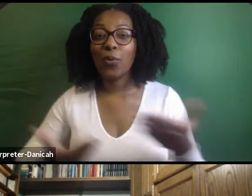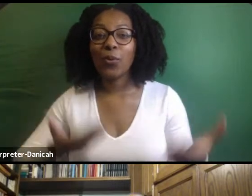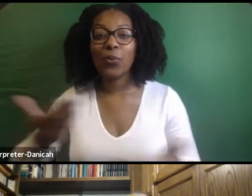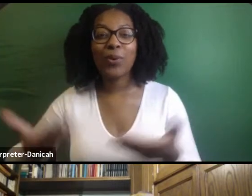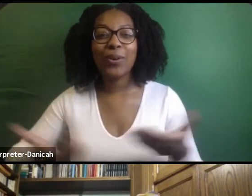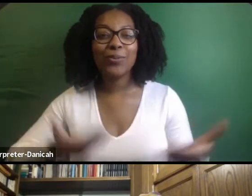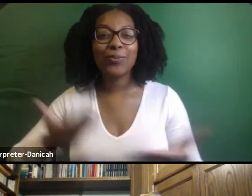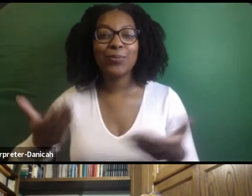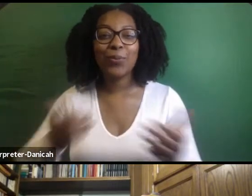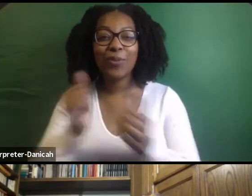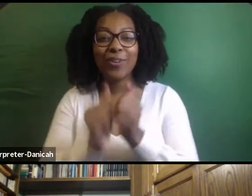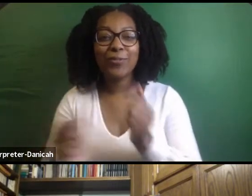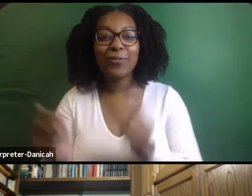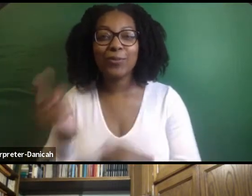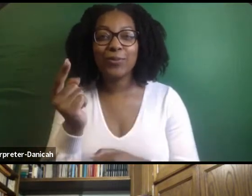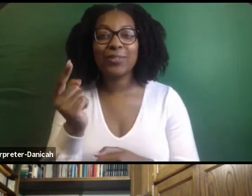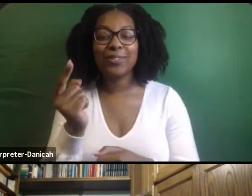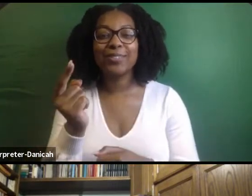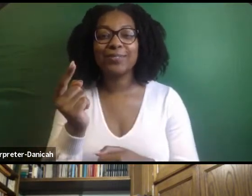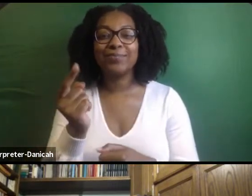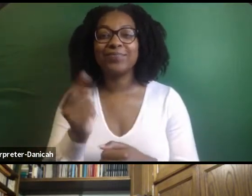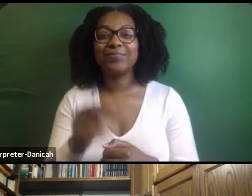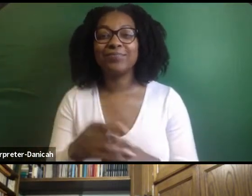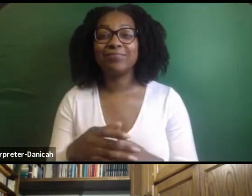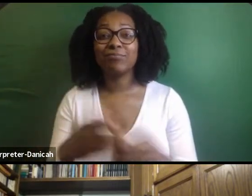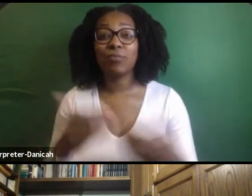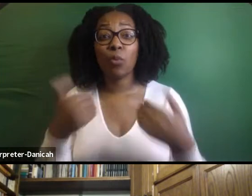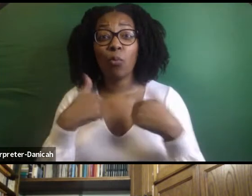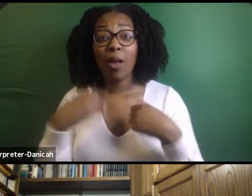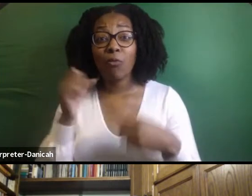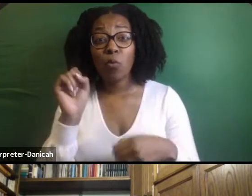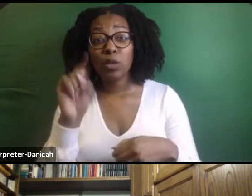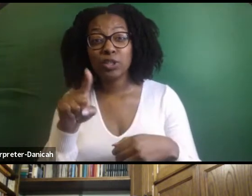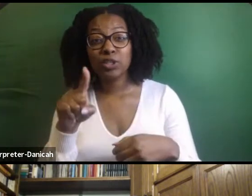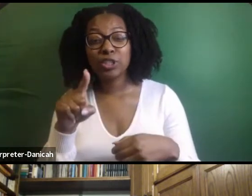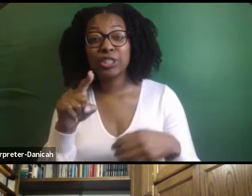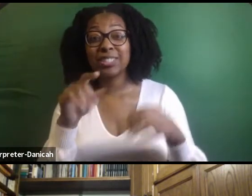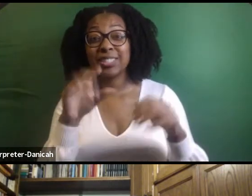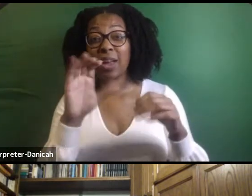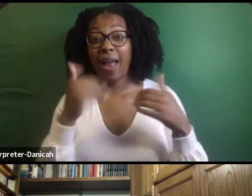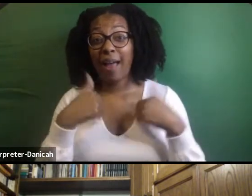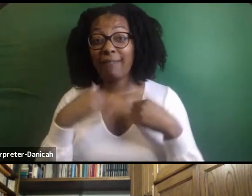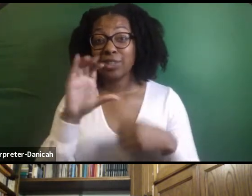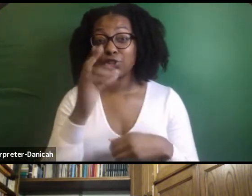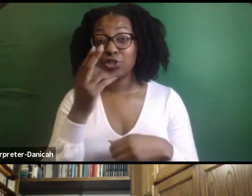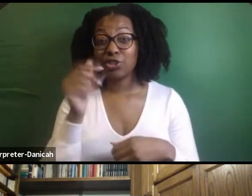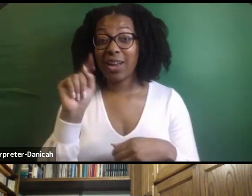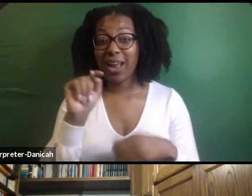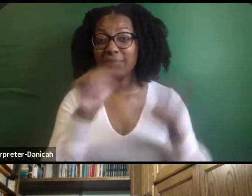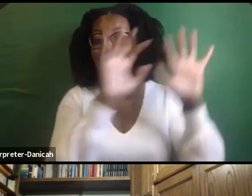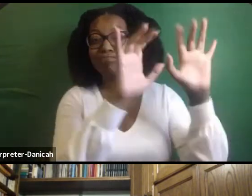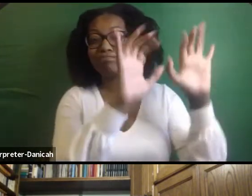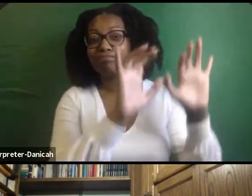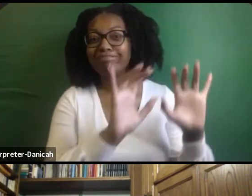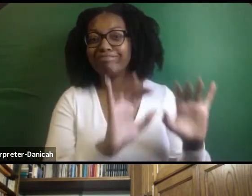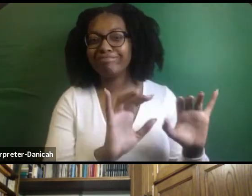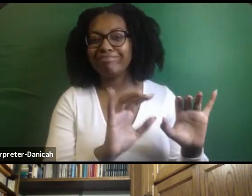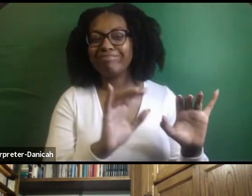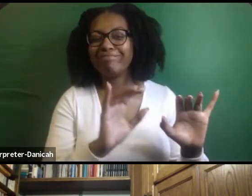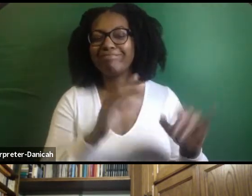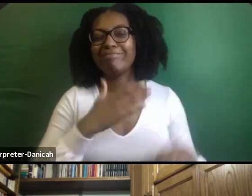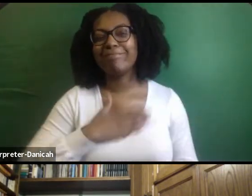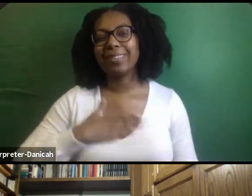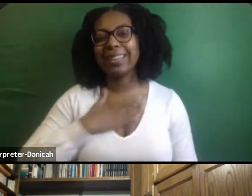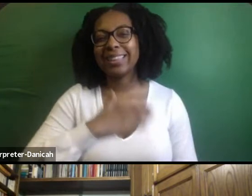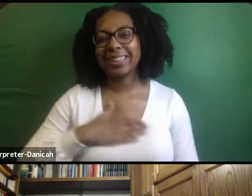everybody. Please drop your questions in the chat. We are here to answer them. I'm going to leave one Giroux